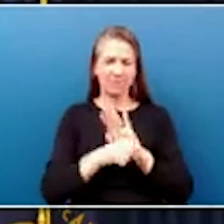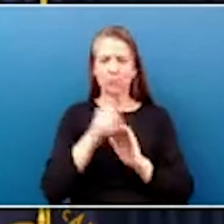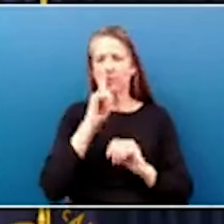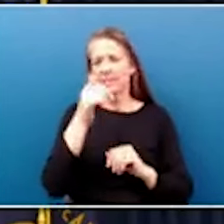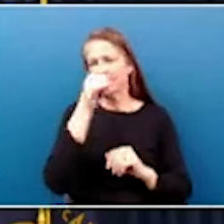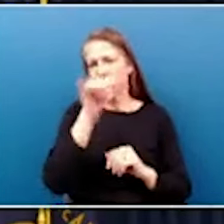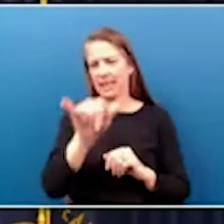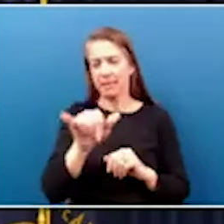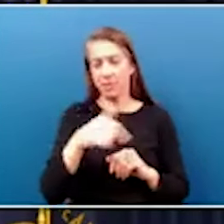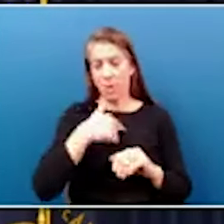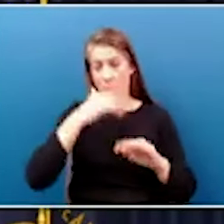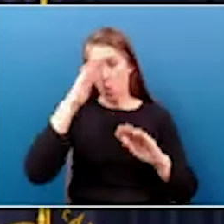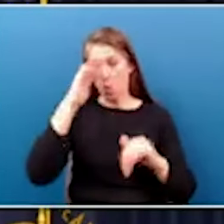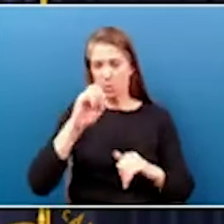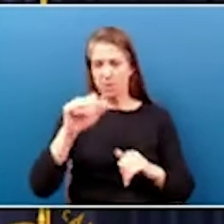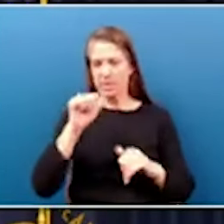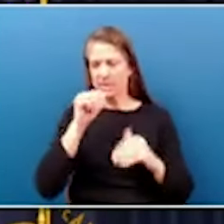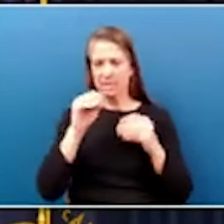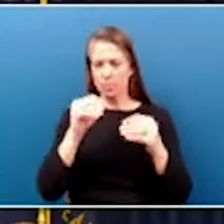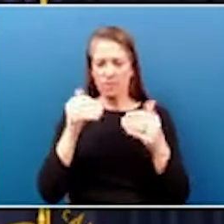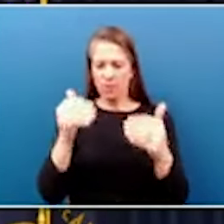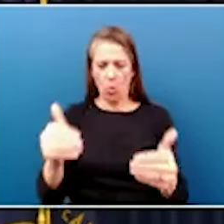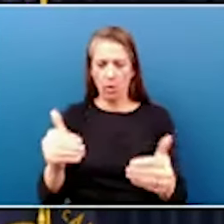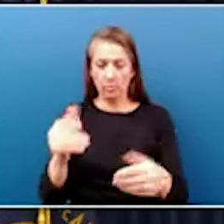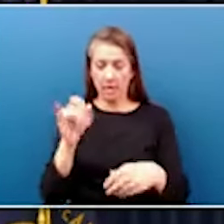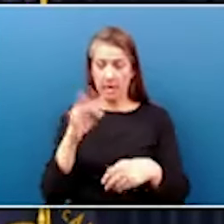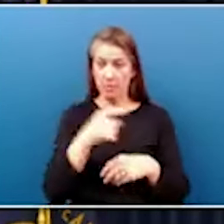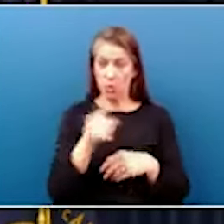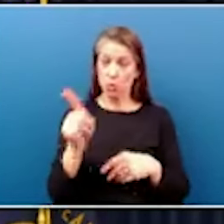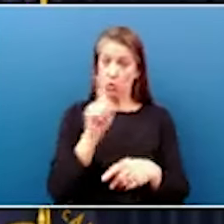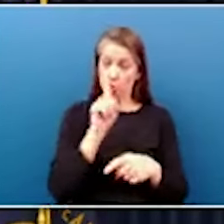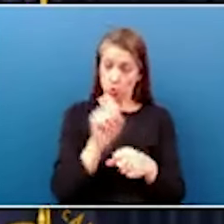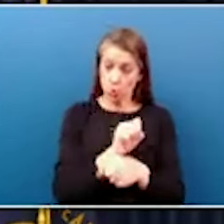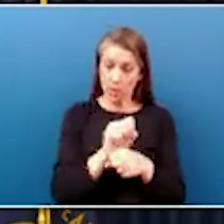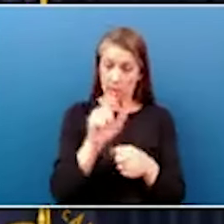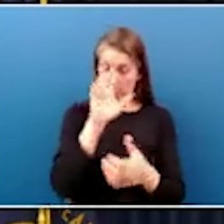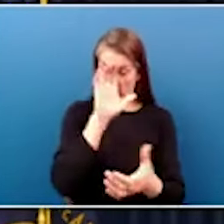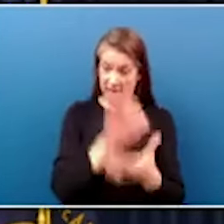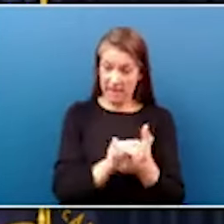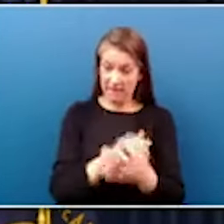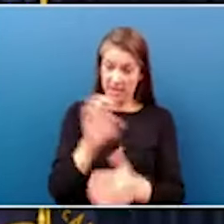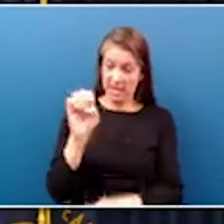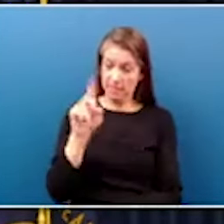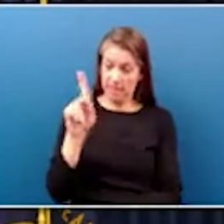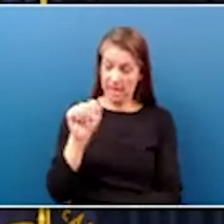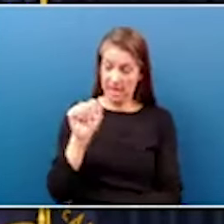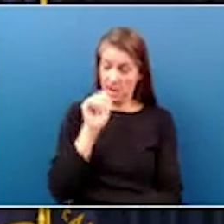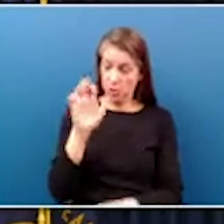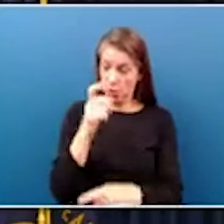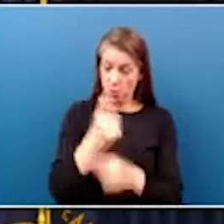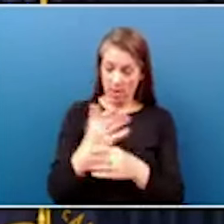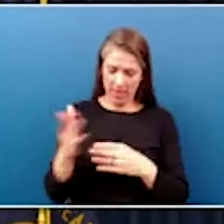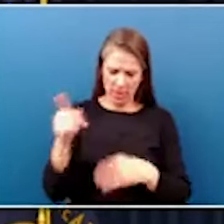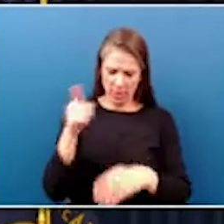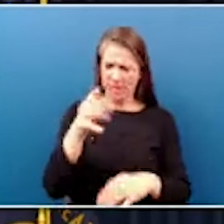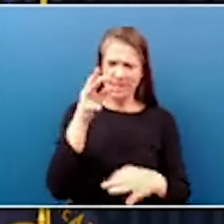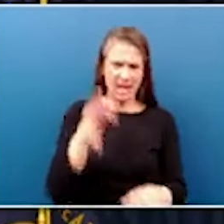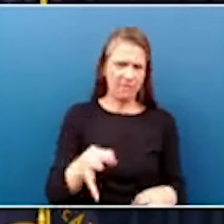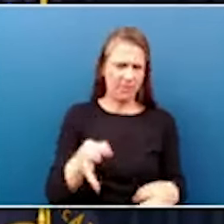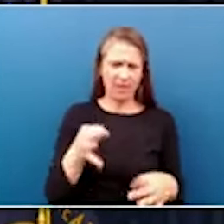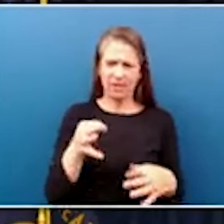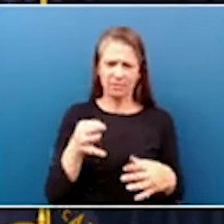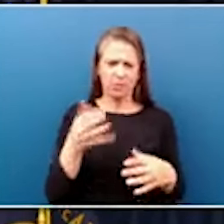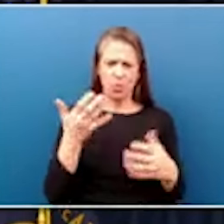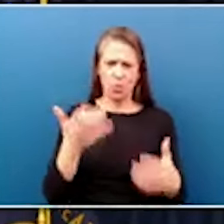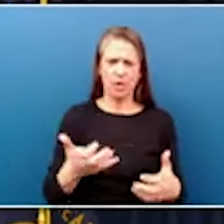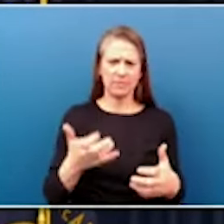Hopefully it doesn't move any further because if you truly believe that the EPA is not doing the right thing, you definitely want our energy and environment